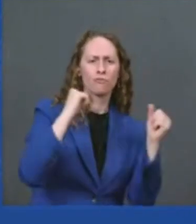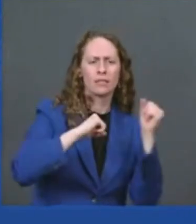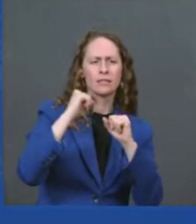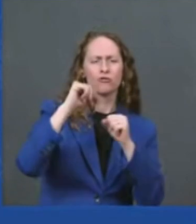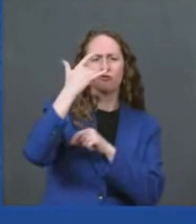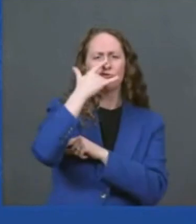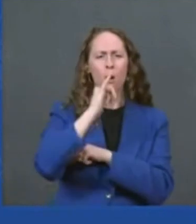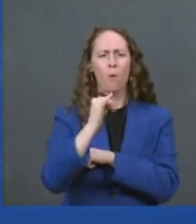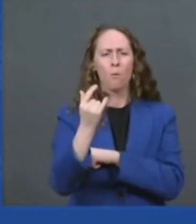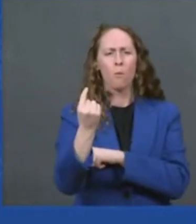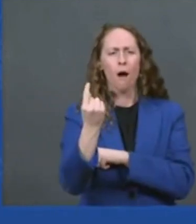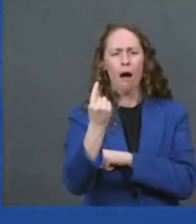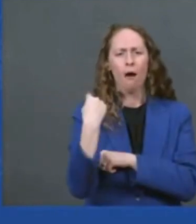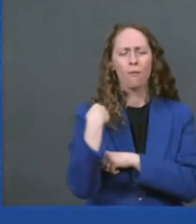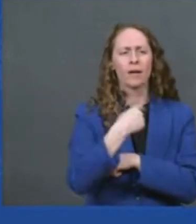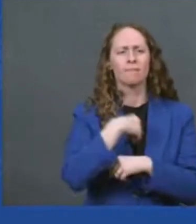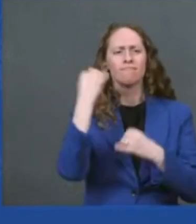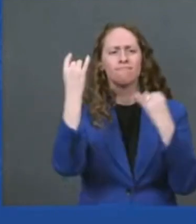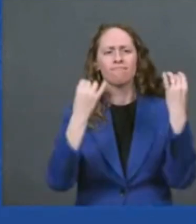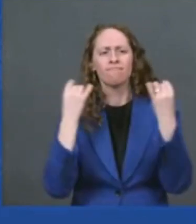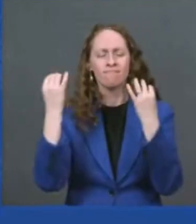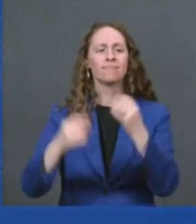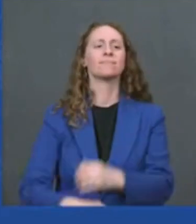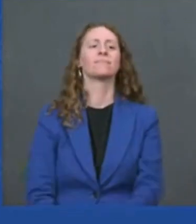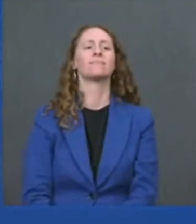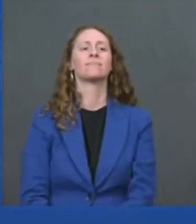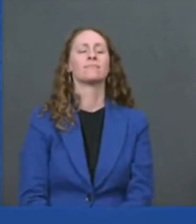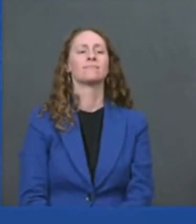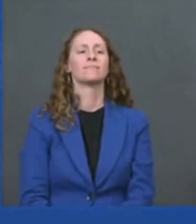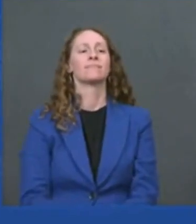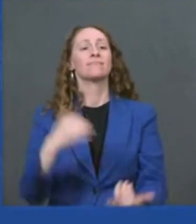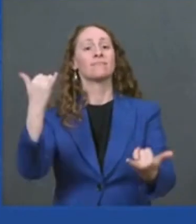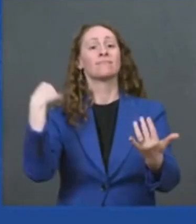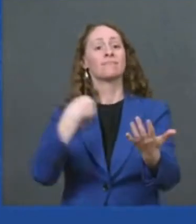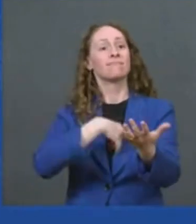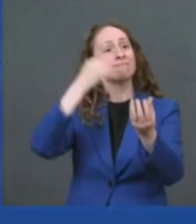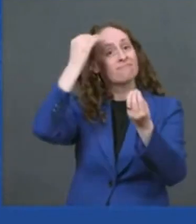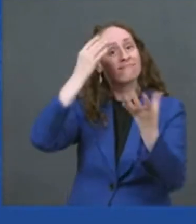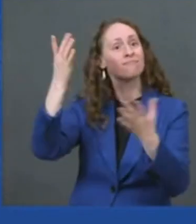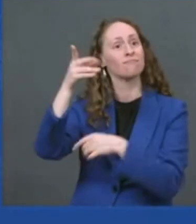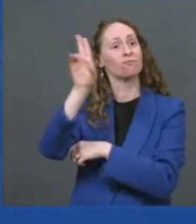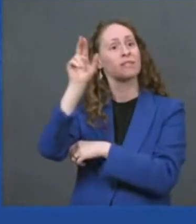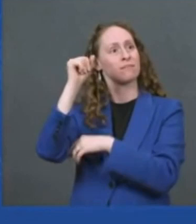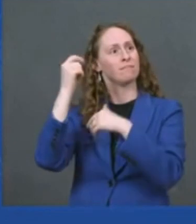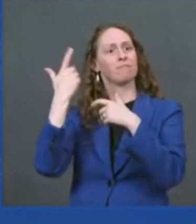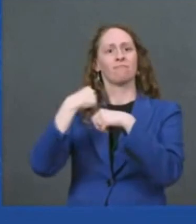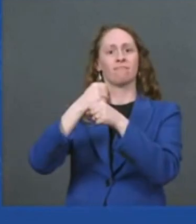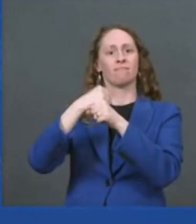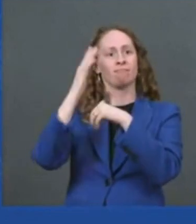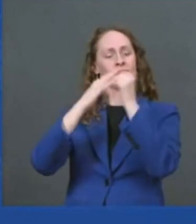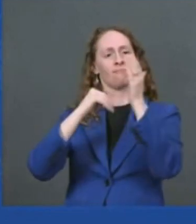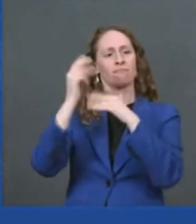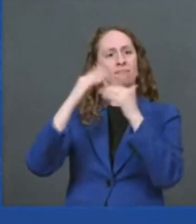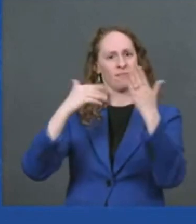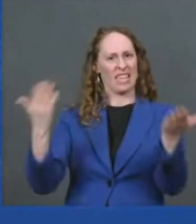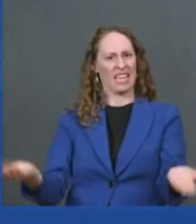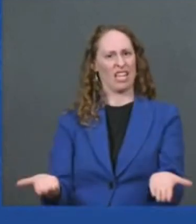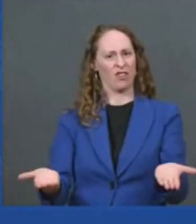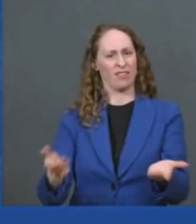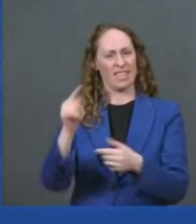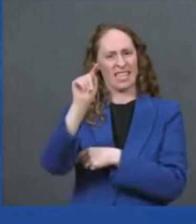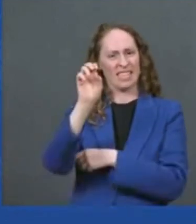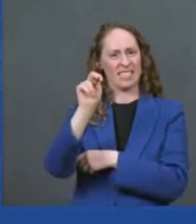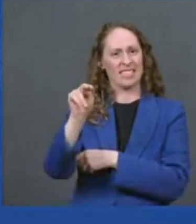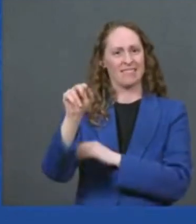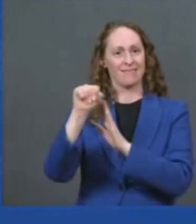a u.s manufacturing facility in tennessee expected to begin production this fall this facility will have an